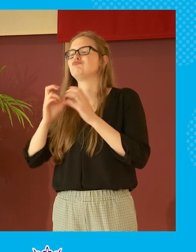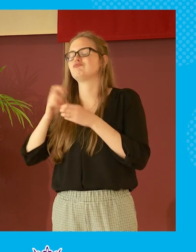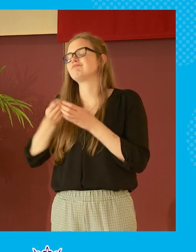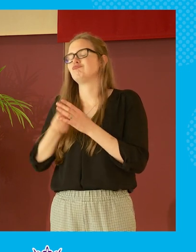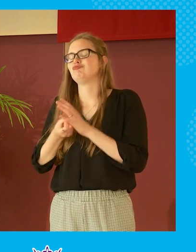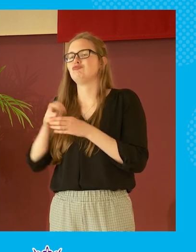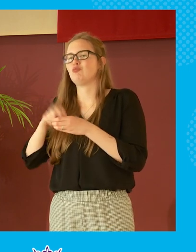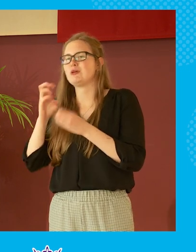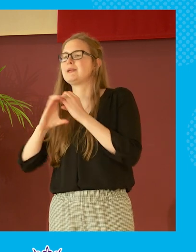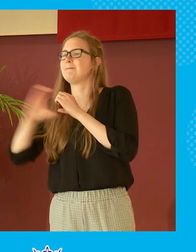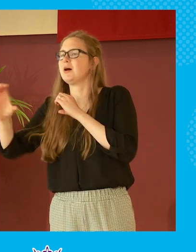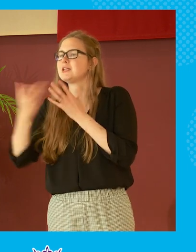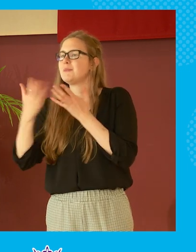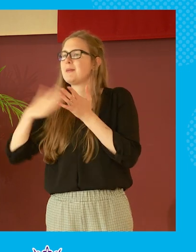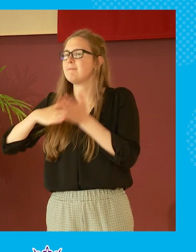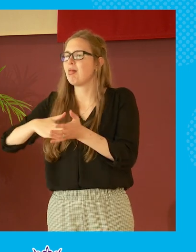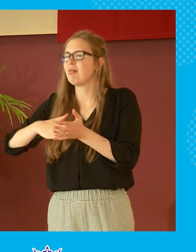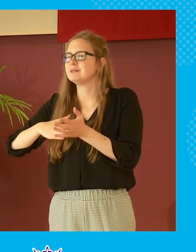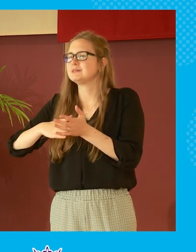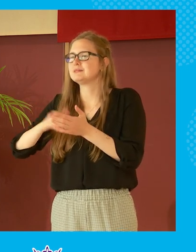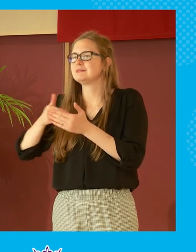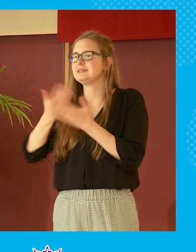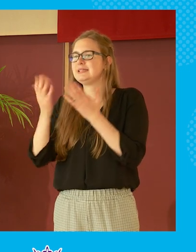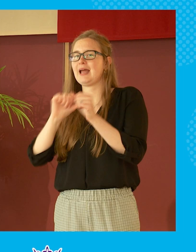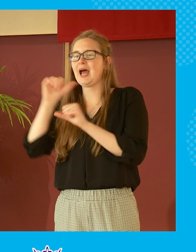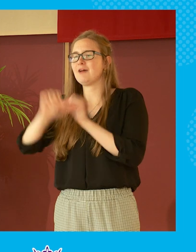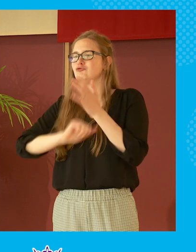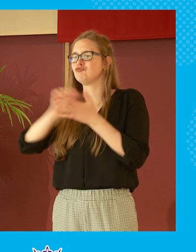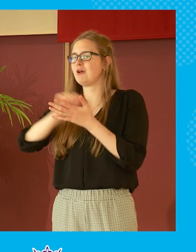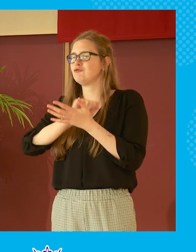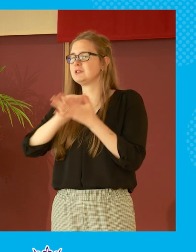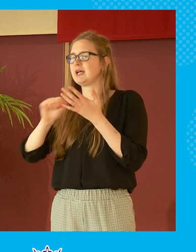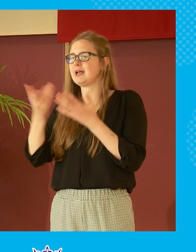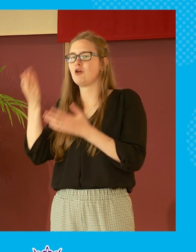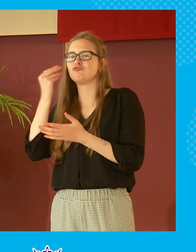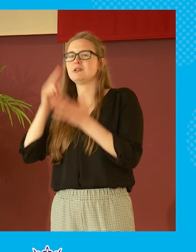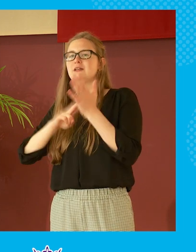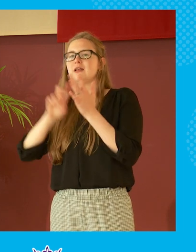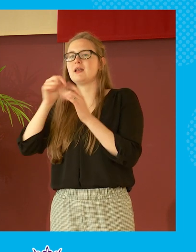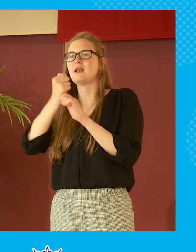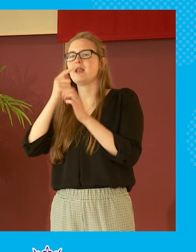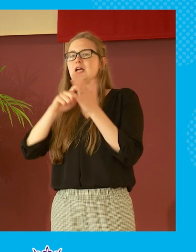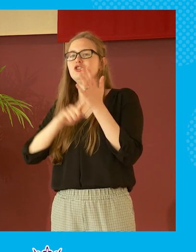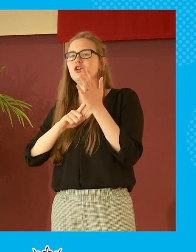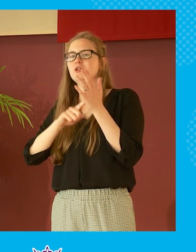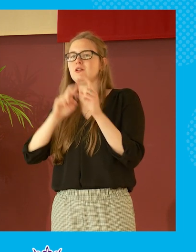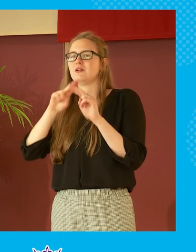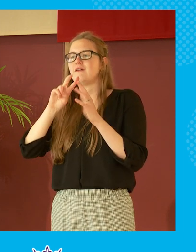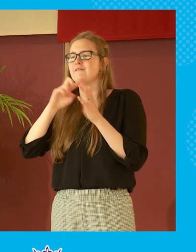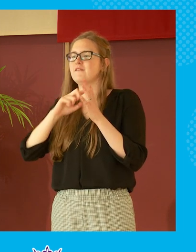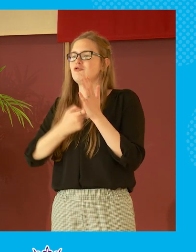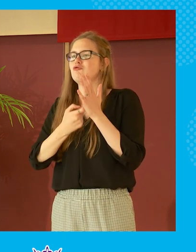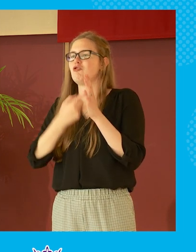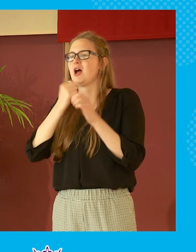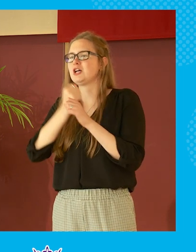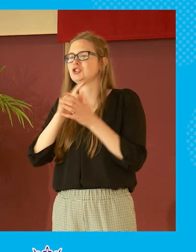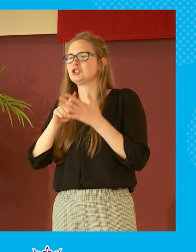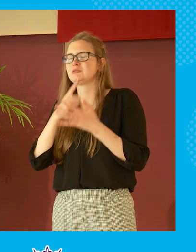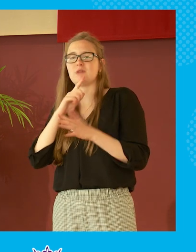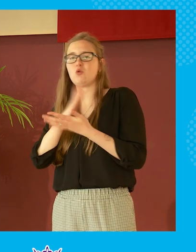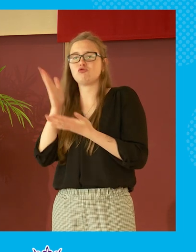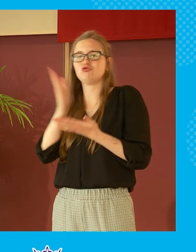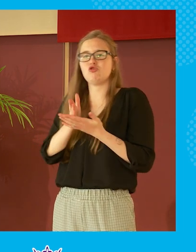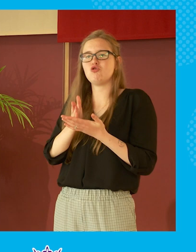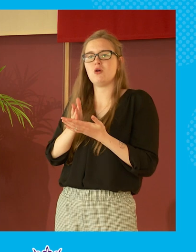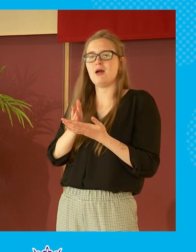day and the day after the referendum i remember hearing nigel farage saying well nobody that wasn't true nobody really believed it yet